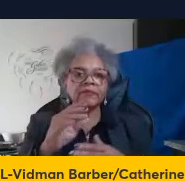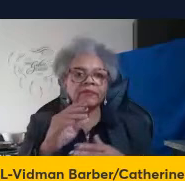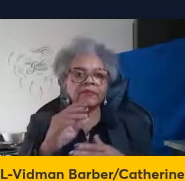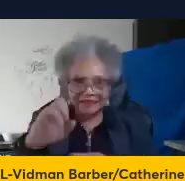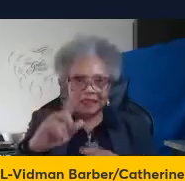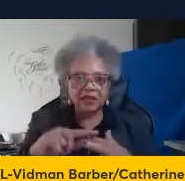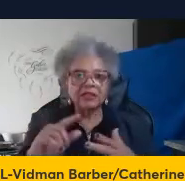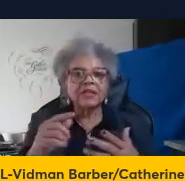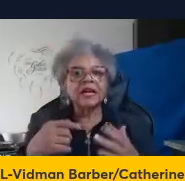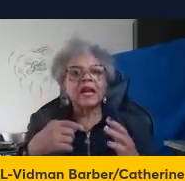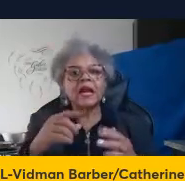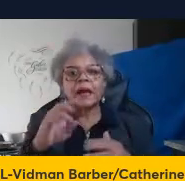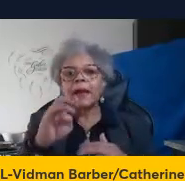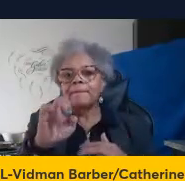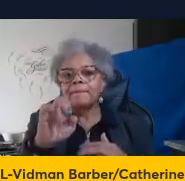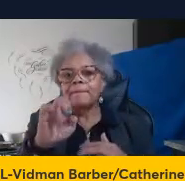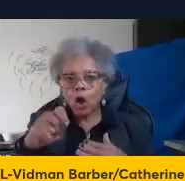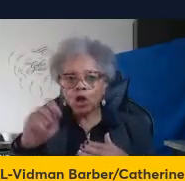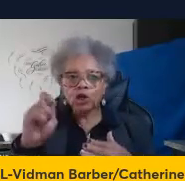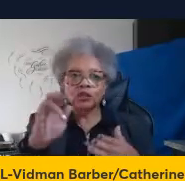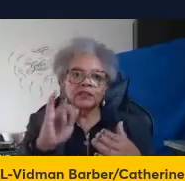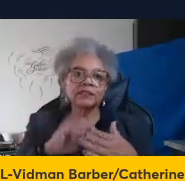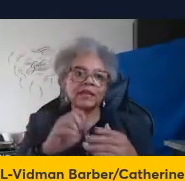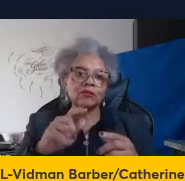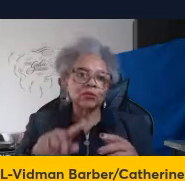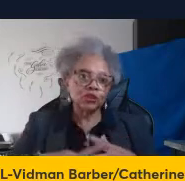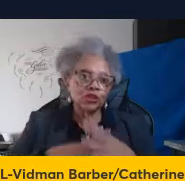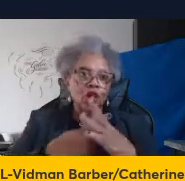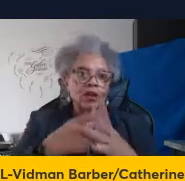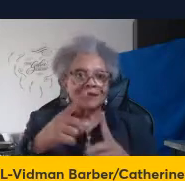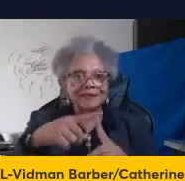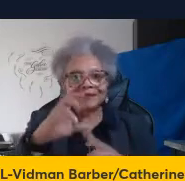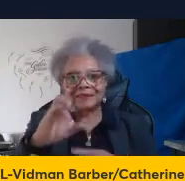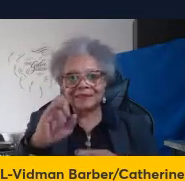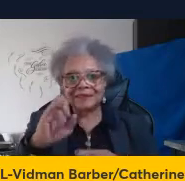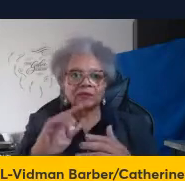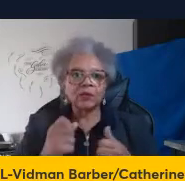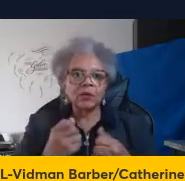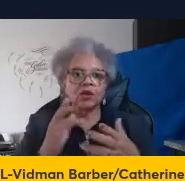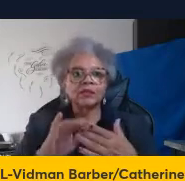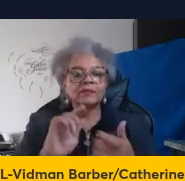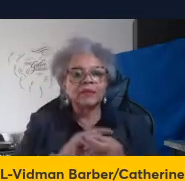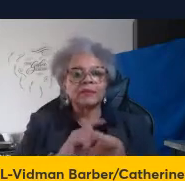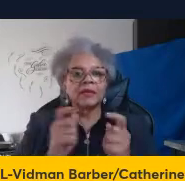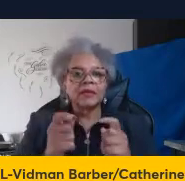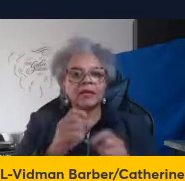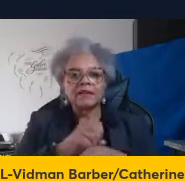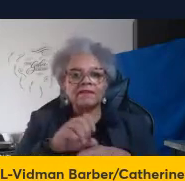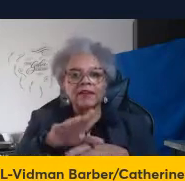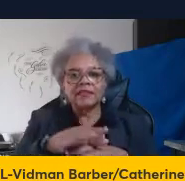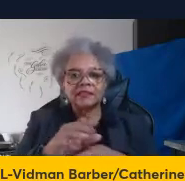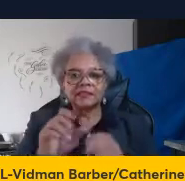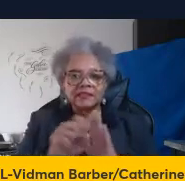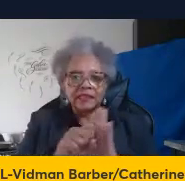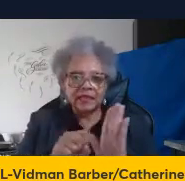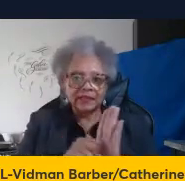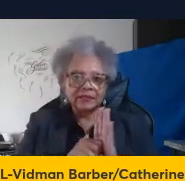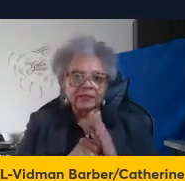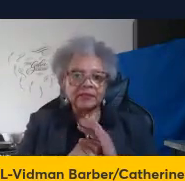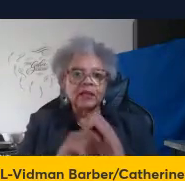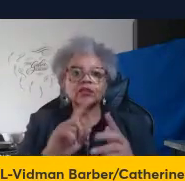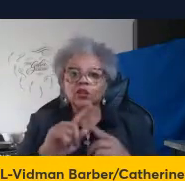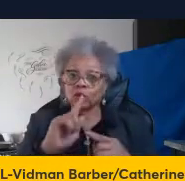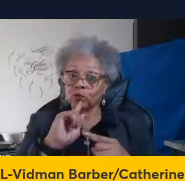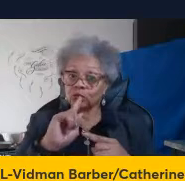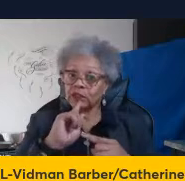markers that activate these T cells that can make them into an activated infectious state rather than the quiescent state. So, they're really,